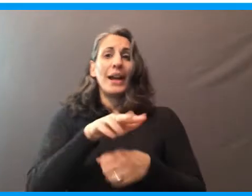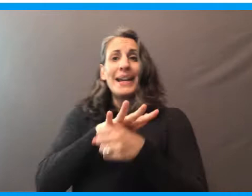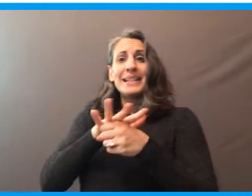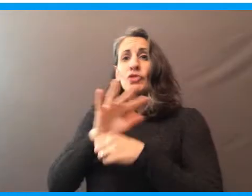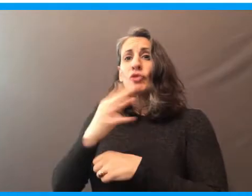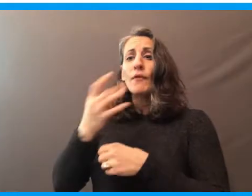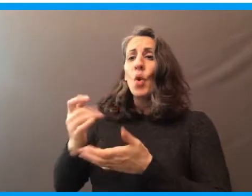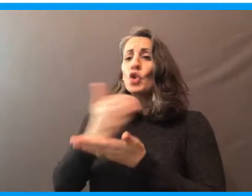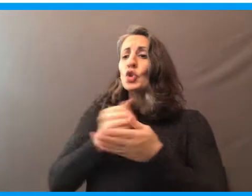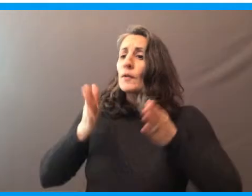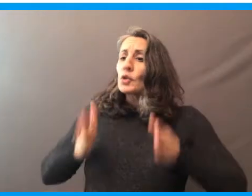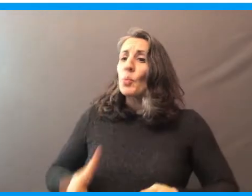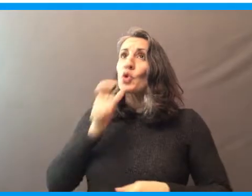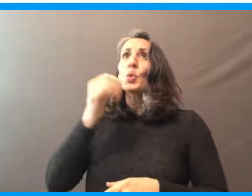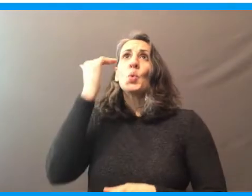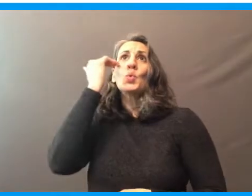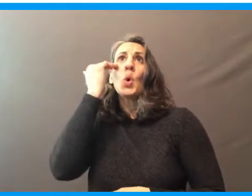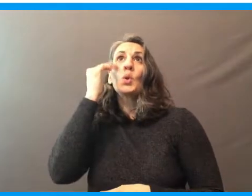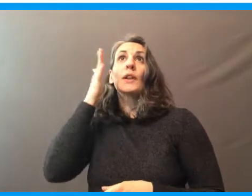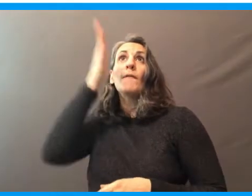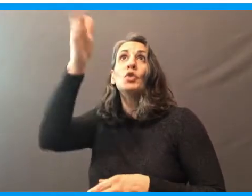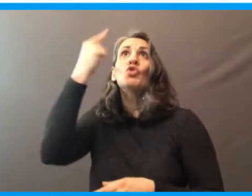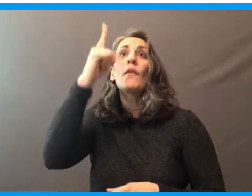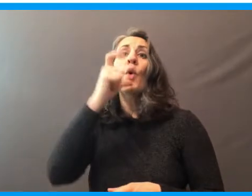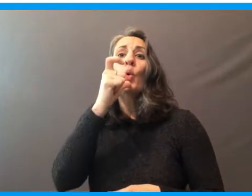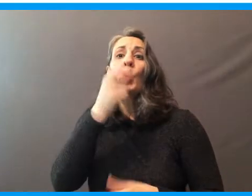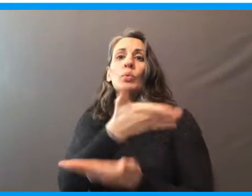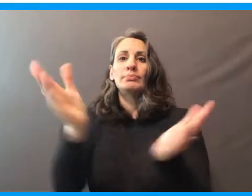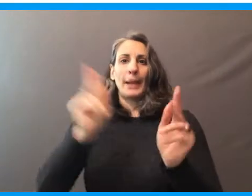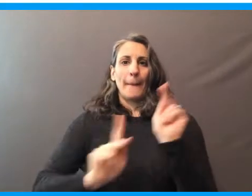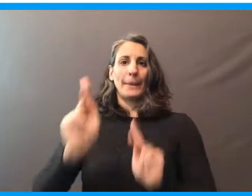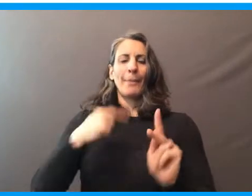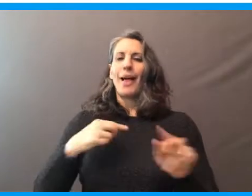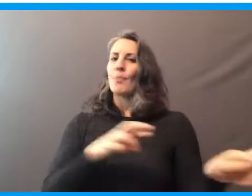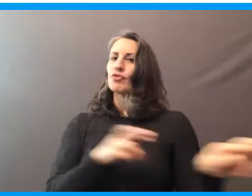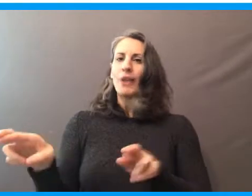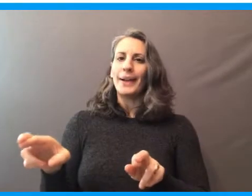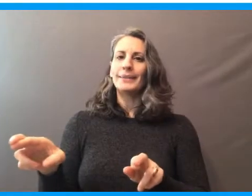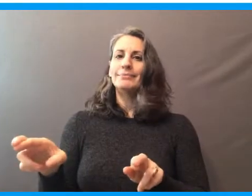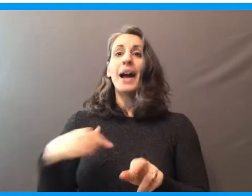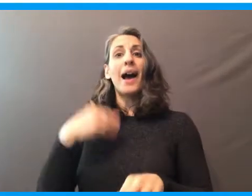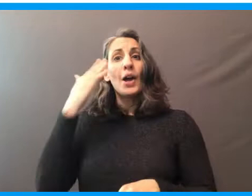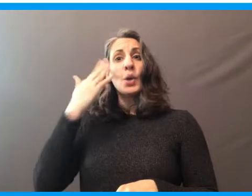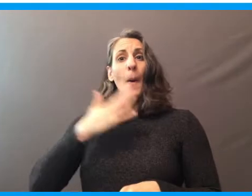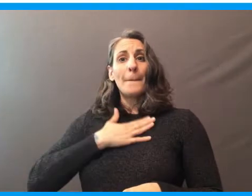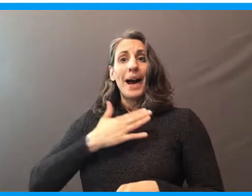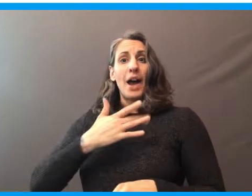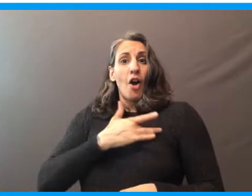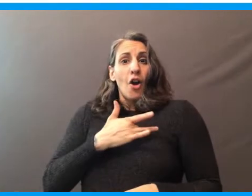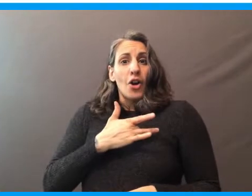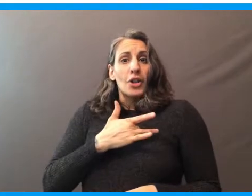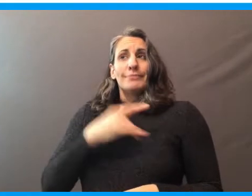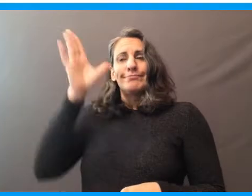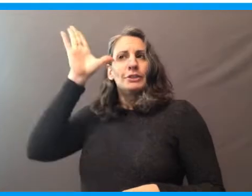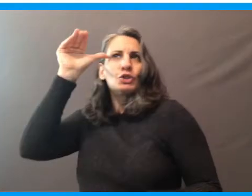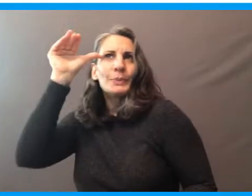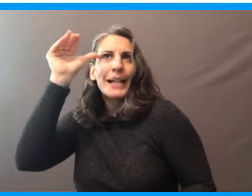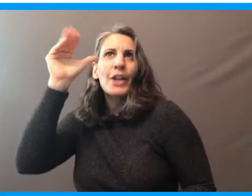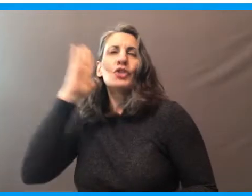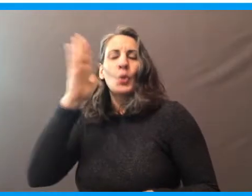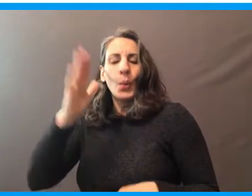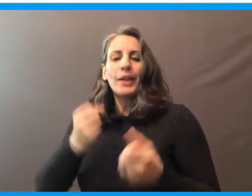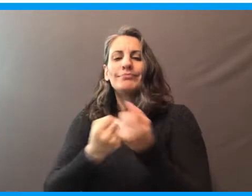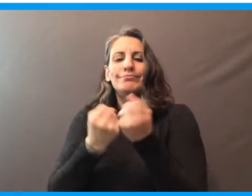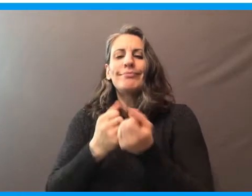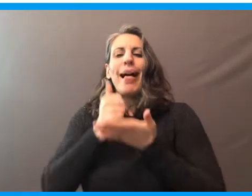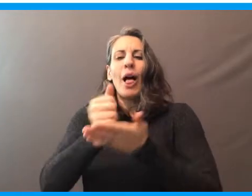a leader who knows that the future belongs to the people. I am ready to do that job. I know that my service-driven heart and determination will